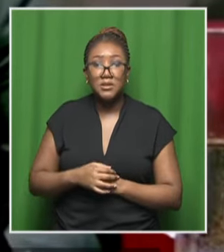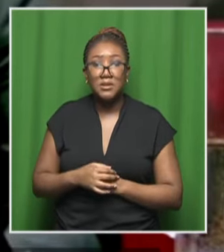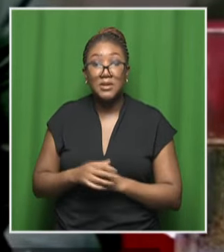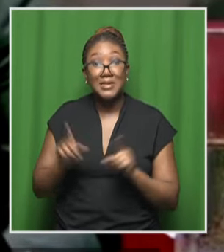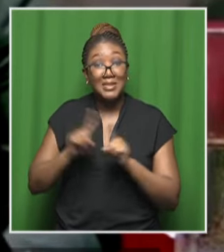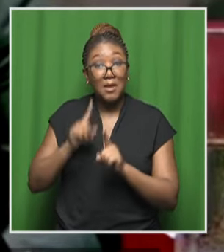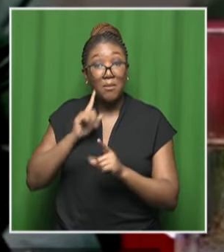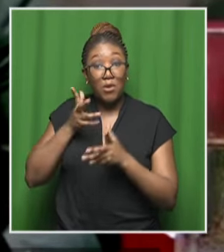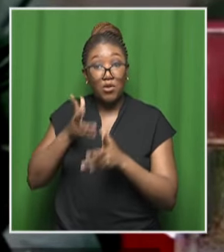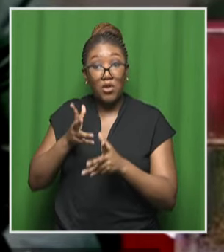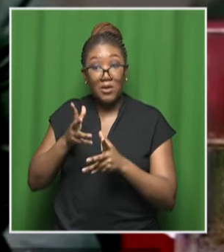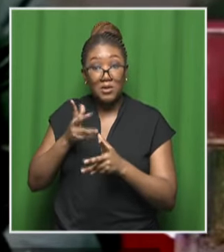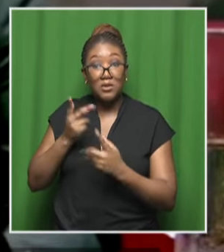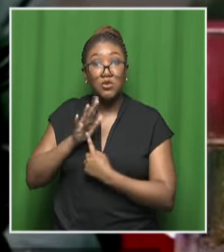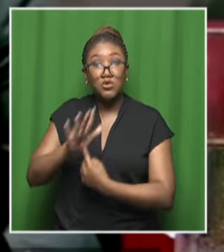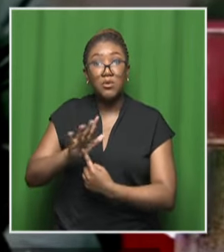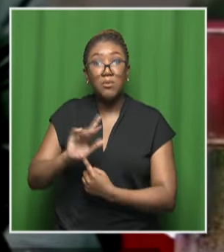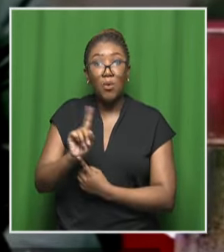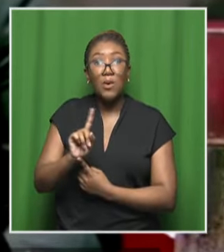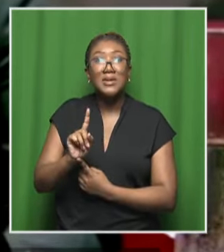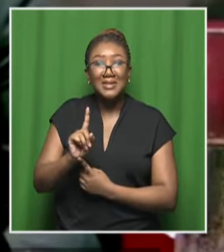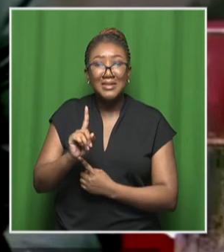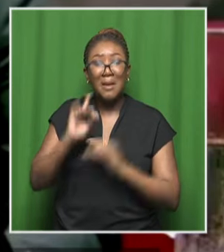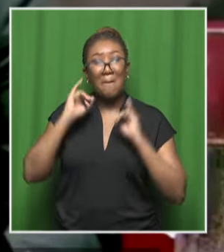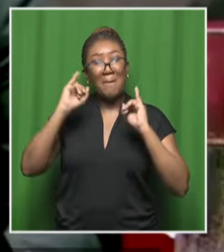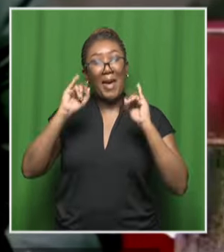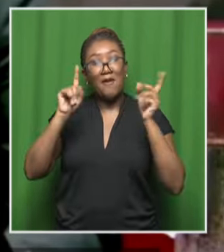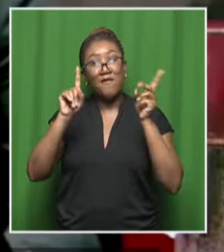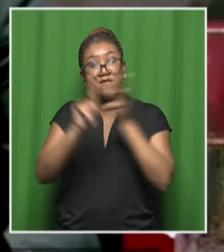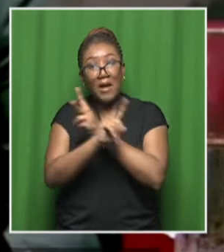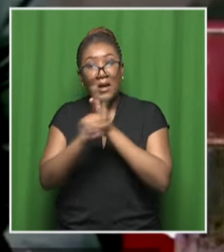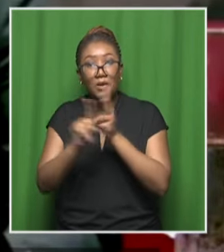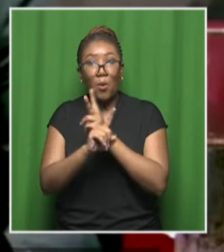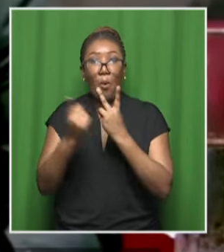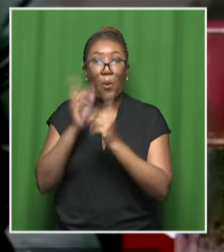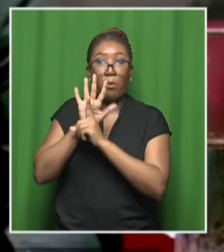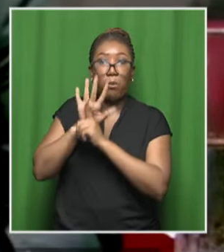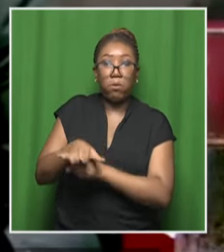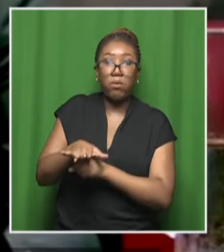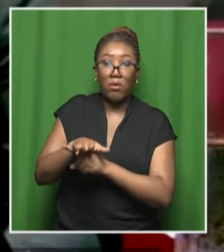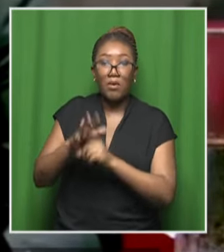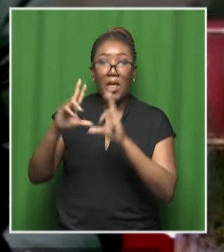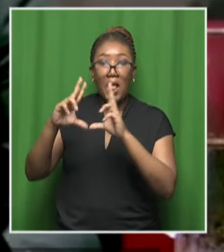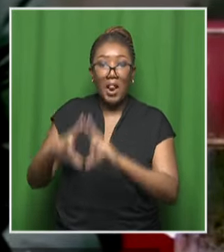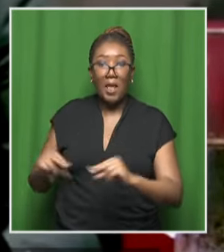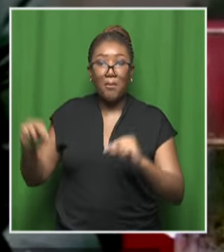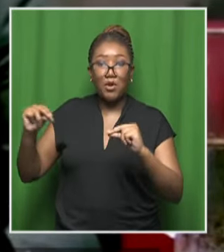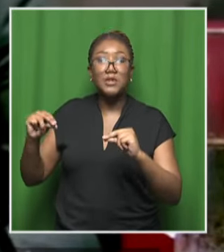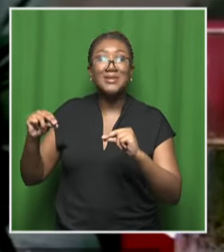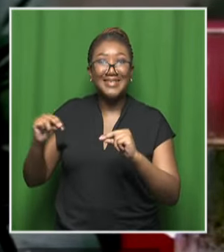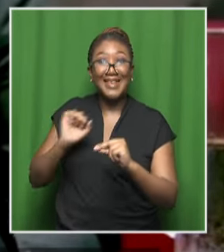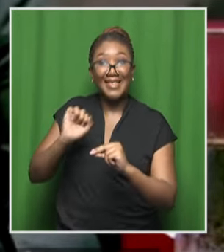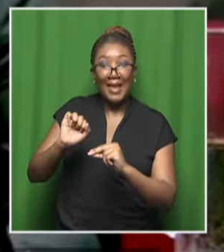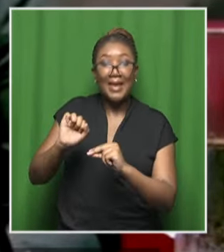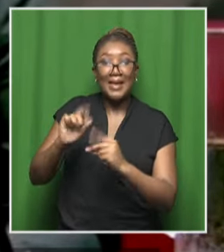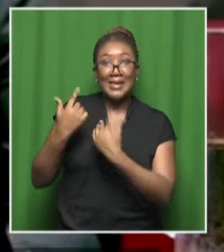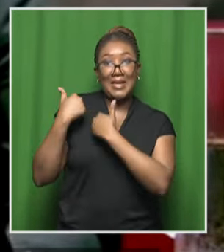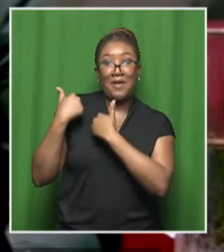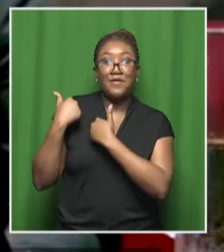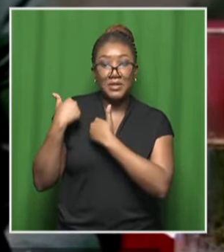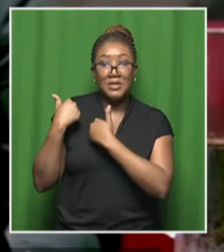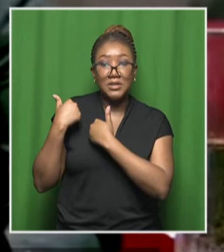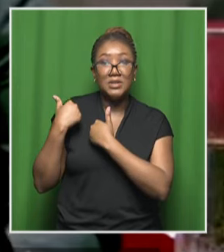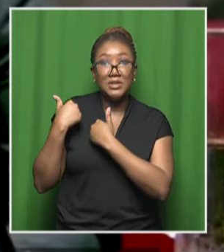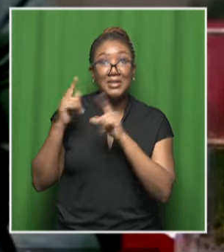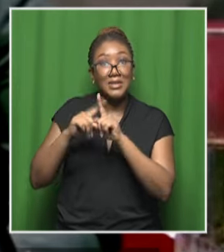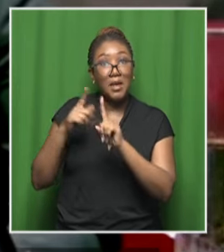represent a blatant violation of Lebanon's sovereignty, of the UN